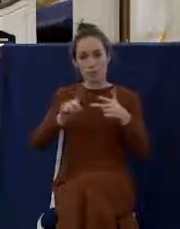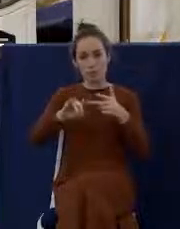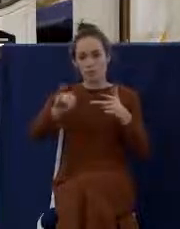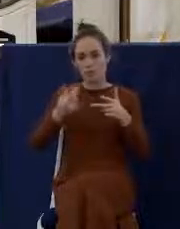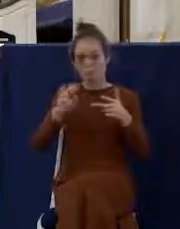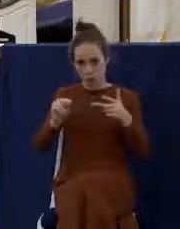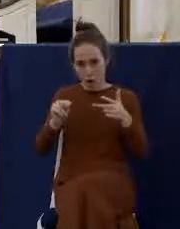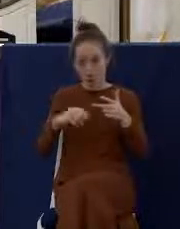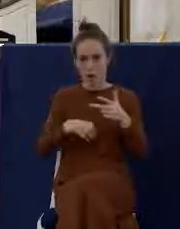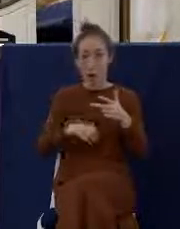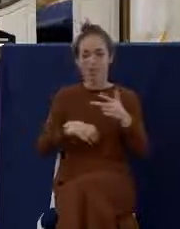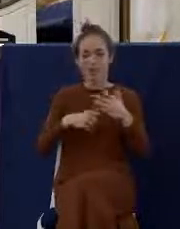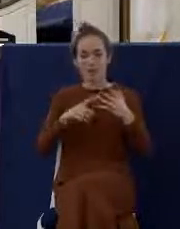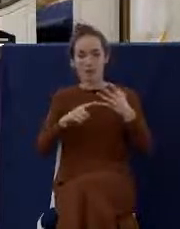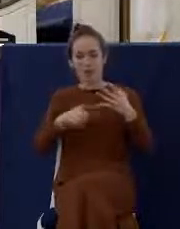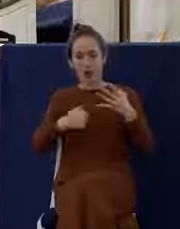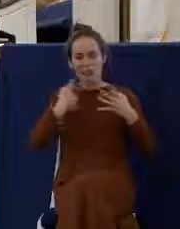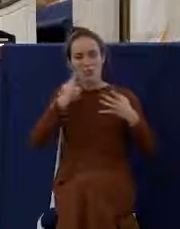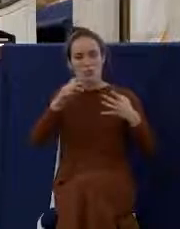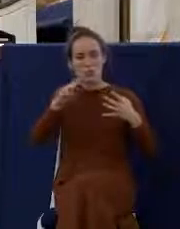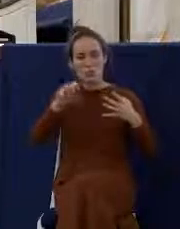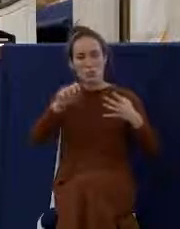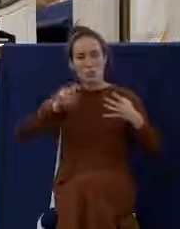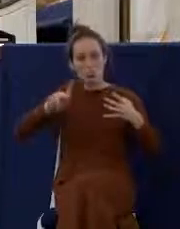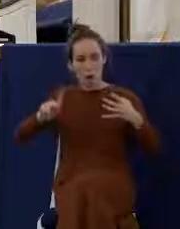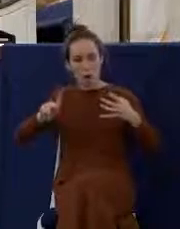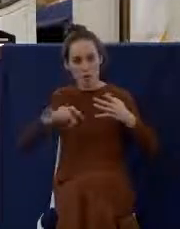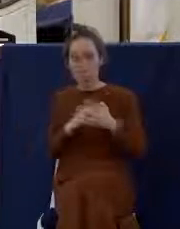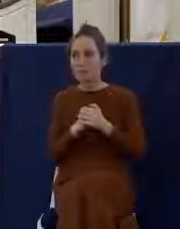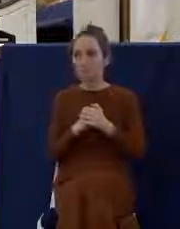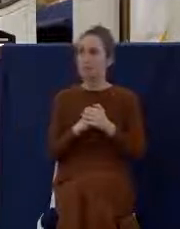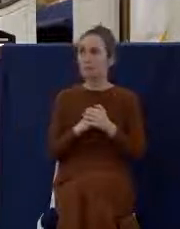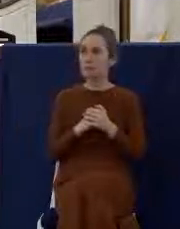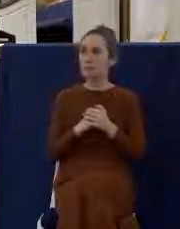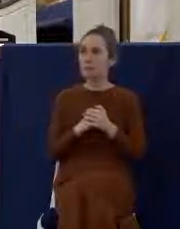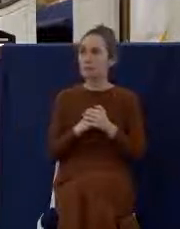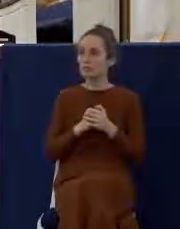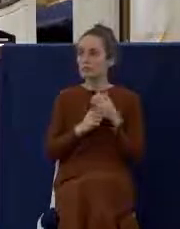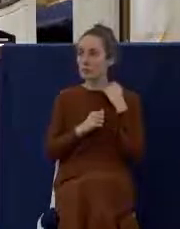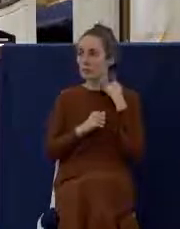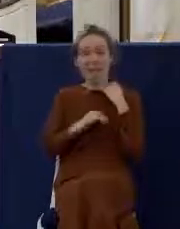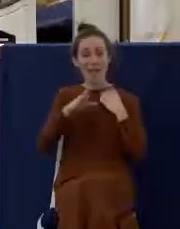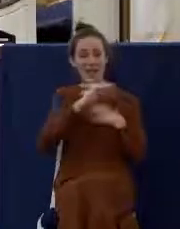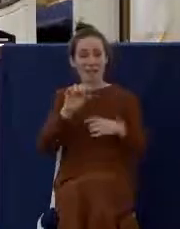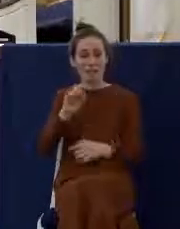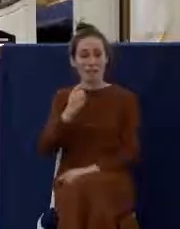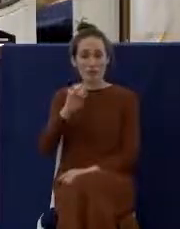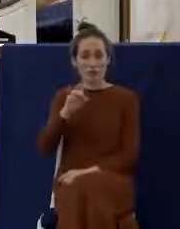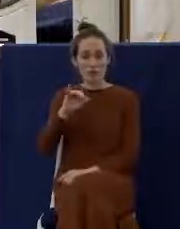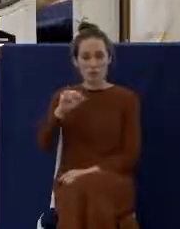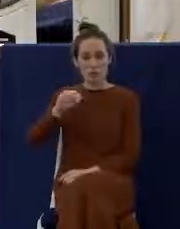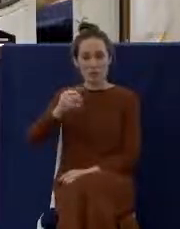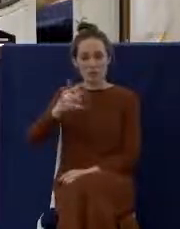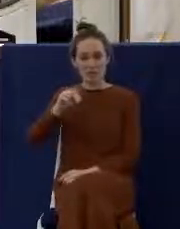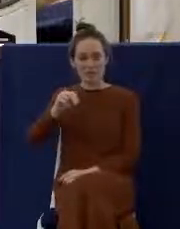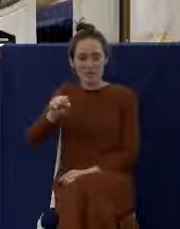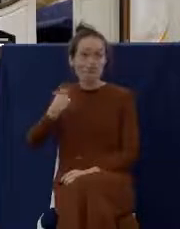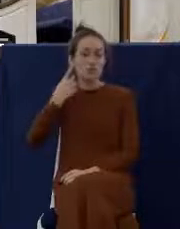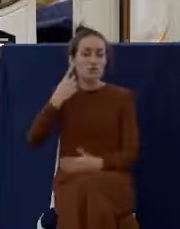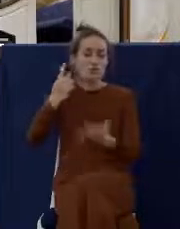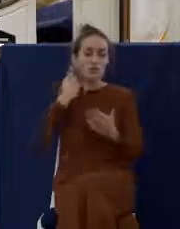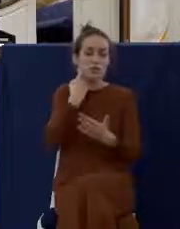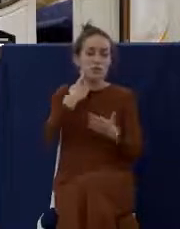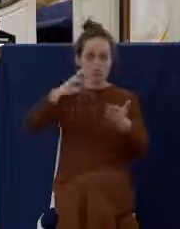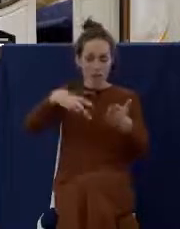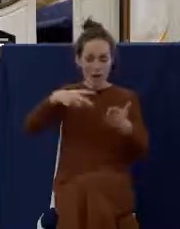And Paul mentions it here in 1 Corinthians 11, the passage that we just read. This is the desire of Christ. Jesus wants us to meet